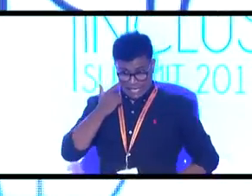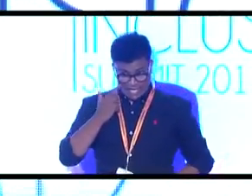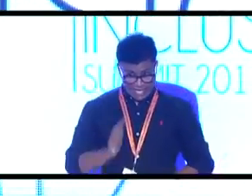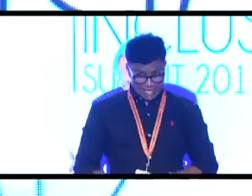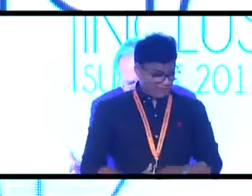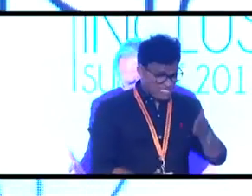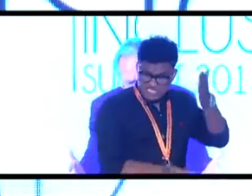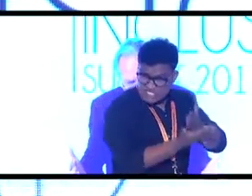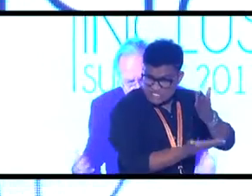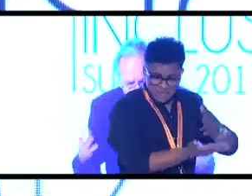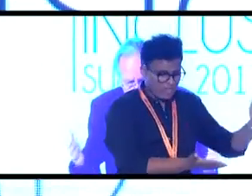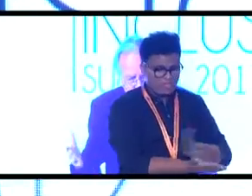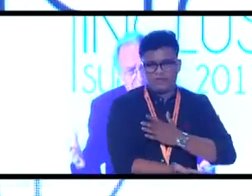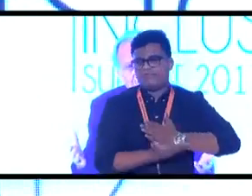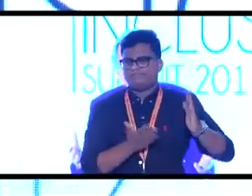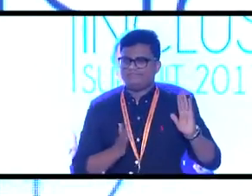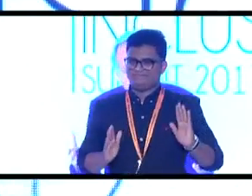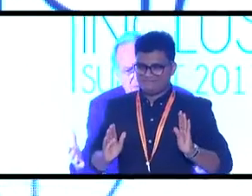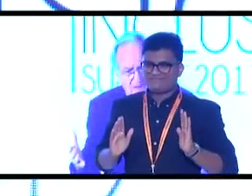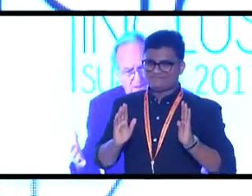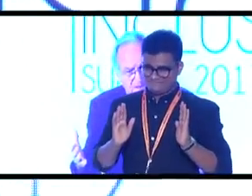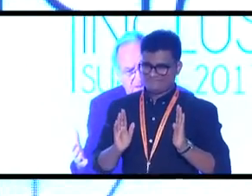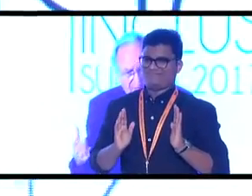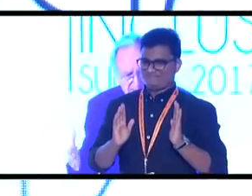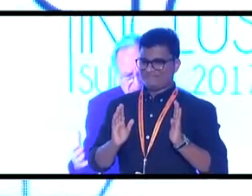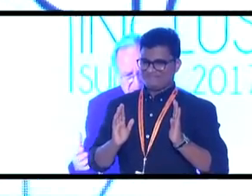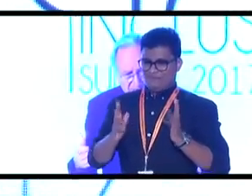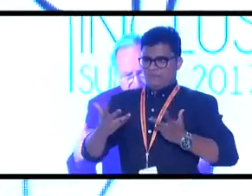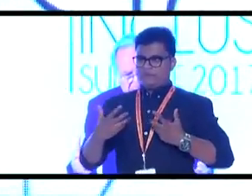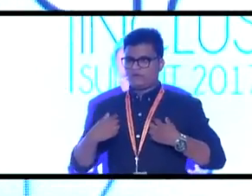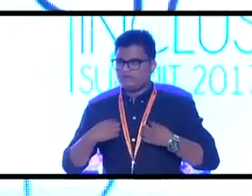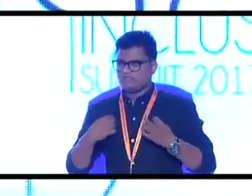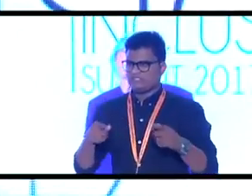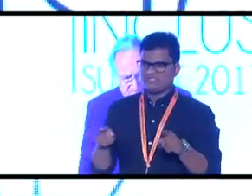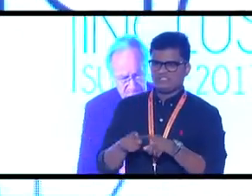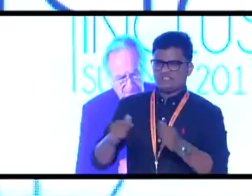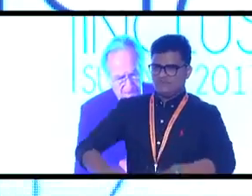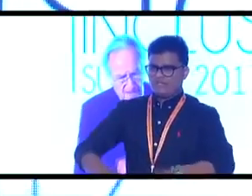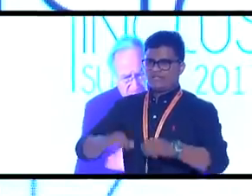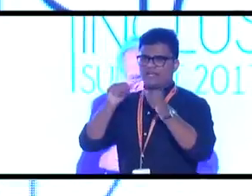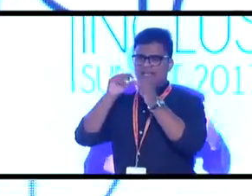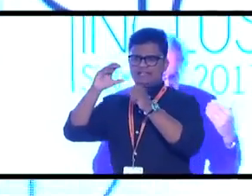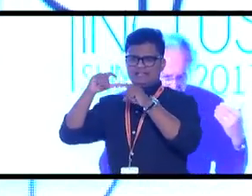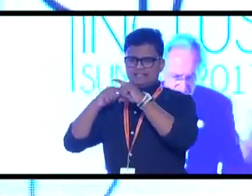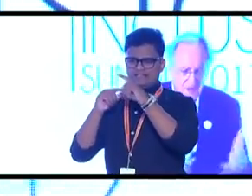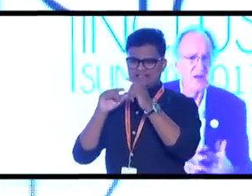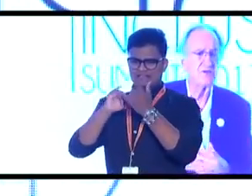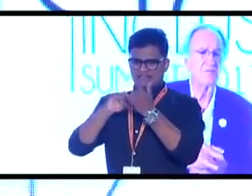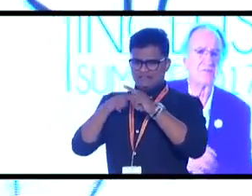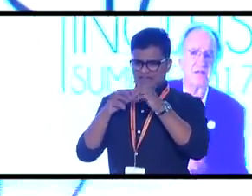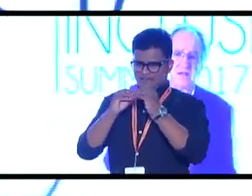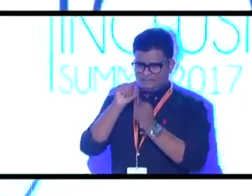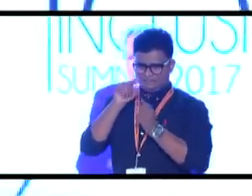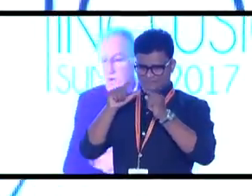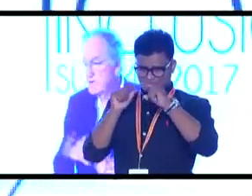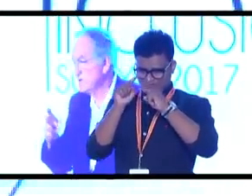construct barriers of accessibility and accommodation, barriers to education,